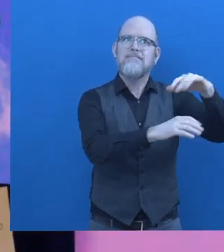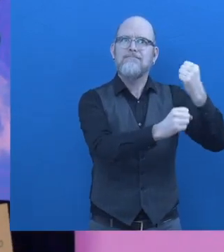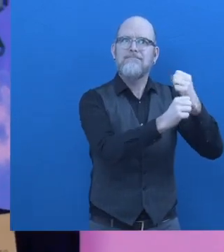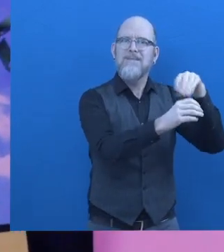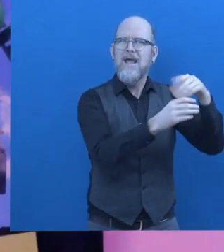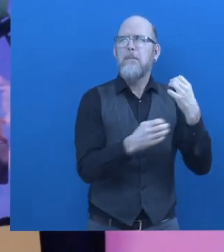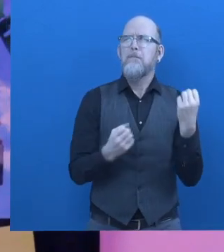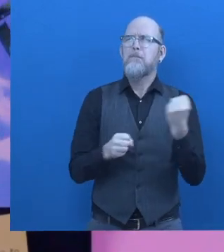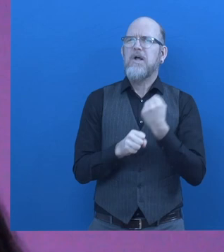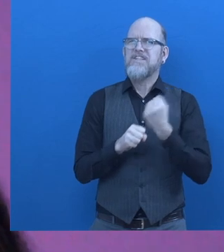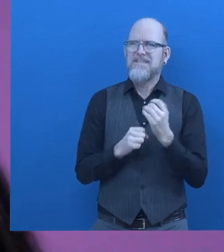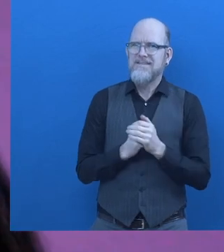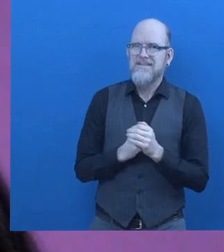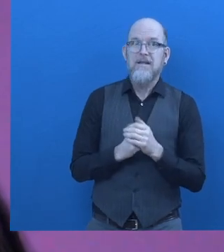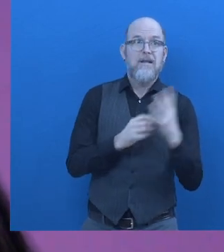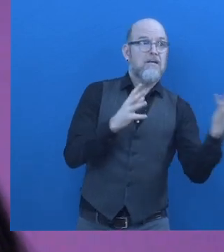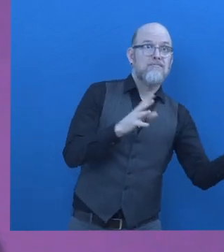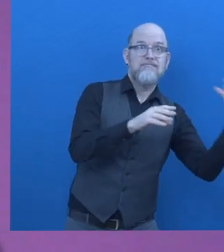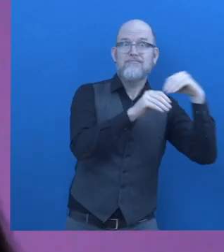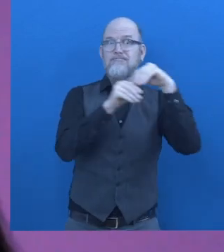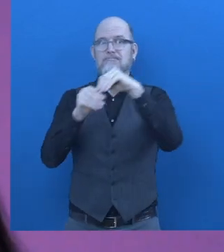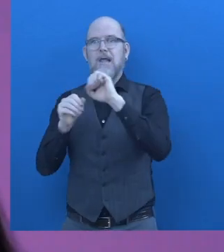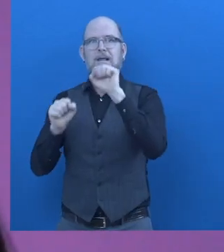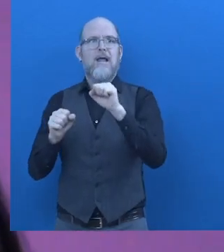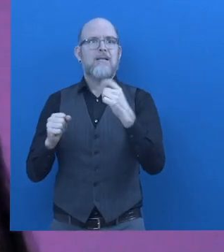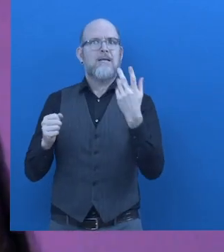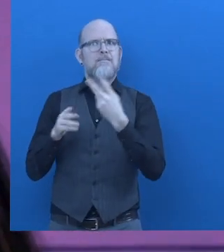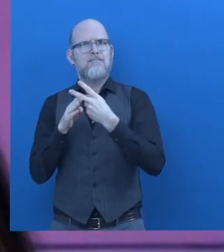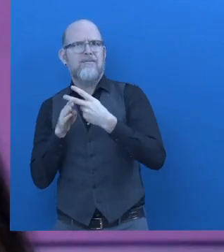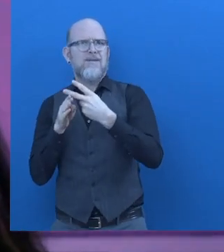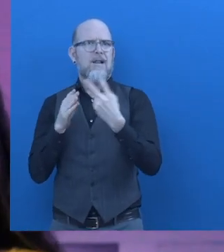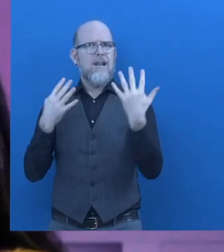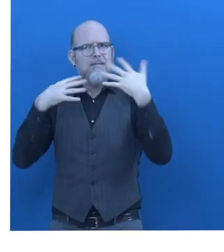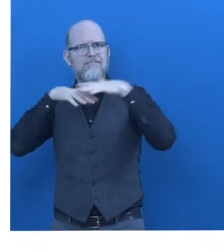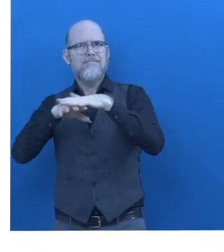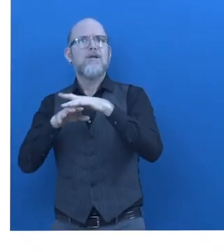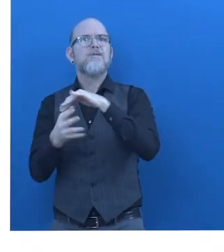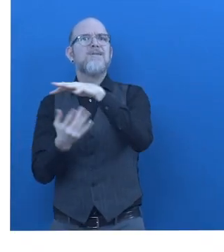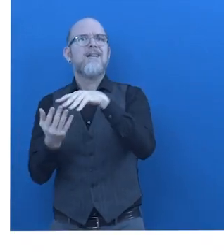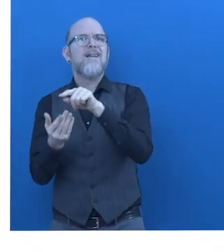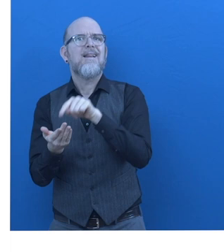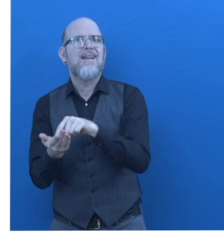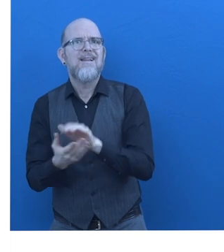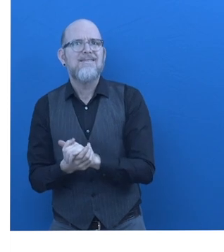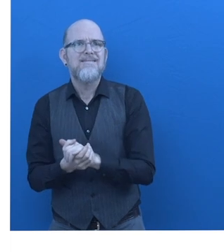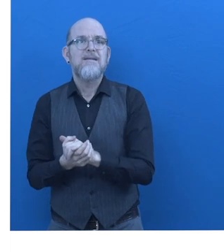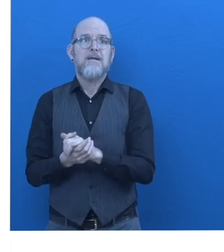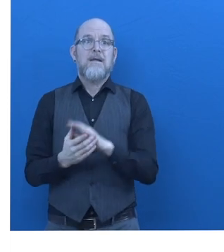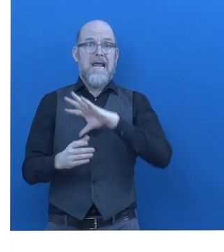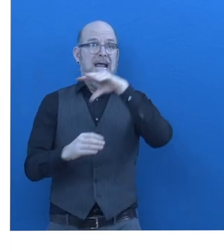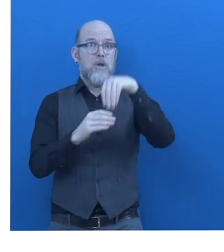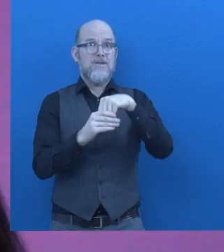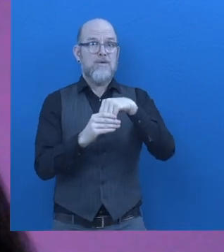where we were taught to get integrated socially and professionally elsewhere. How does Inclusion Mauritius work?